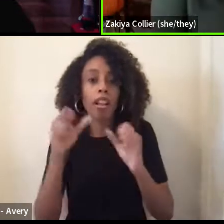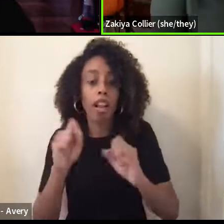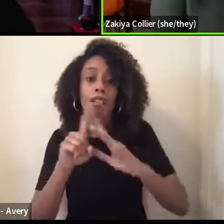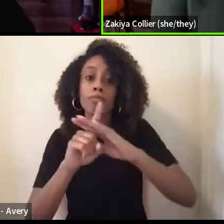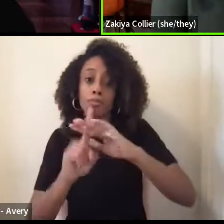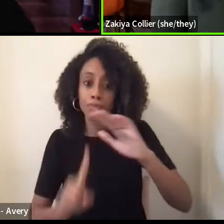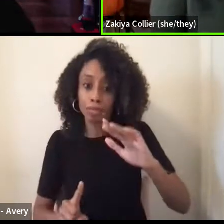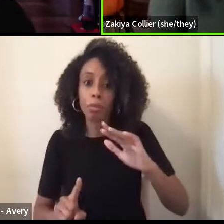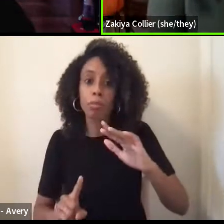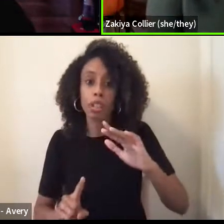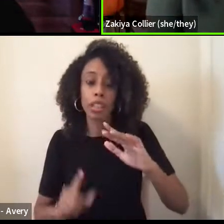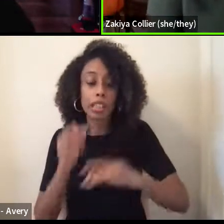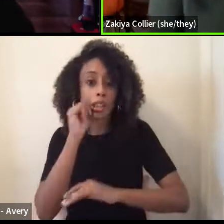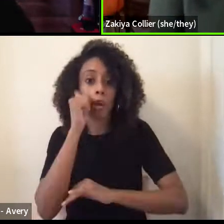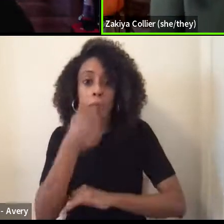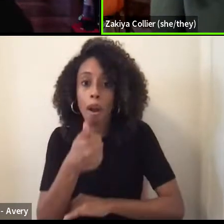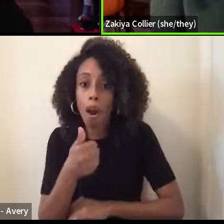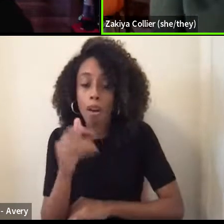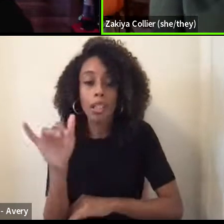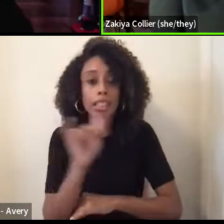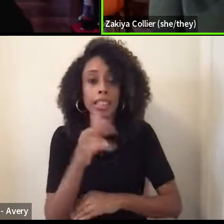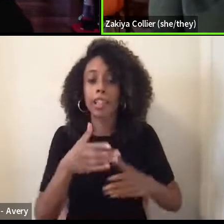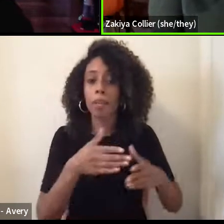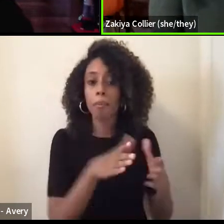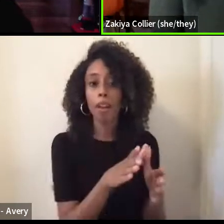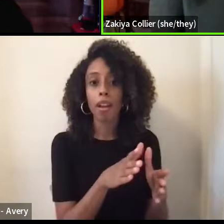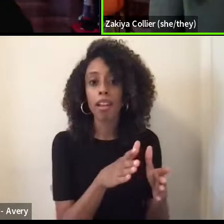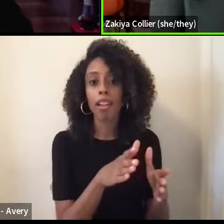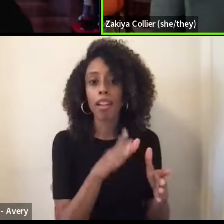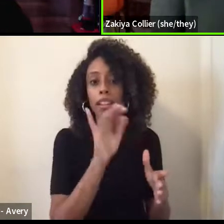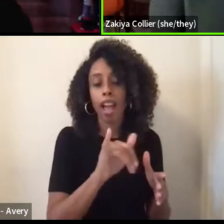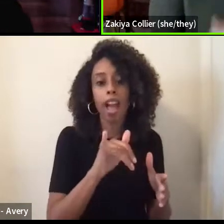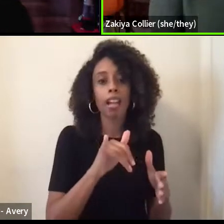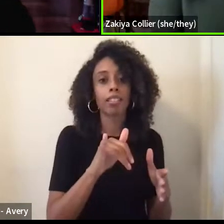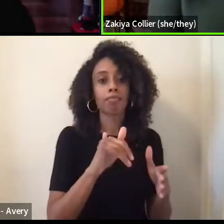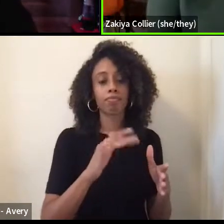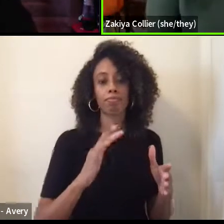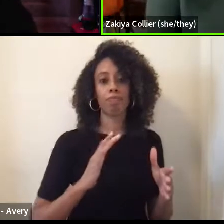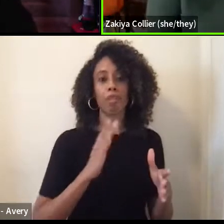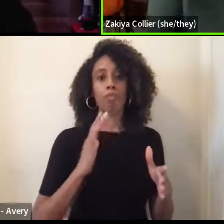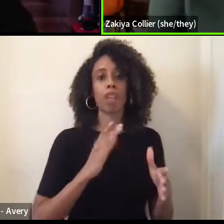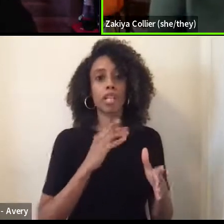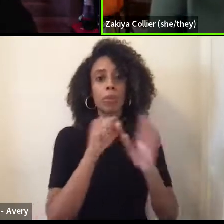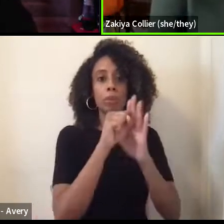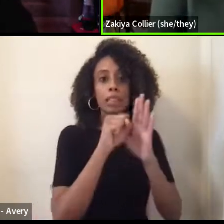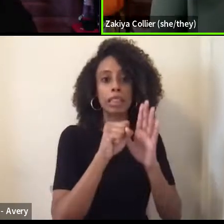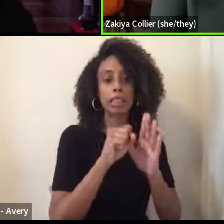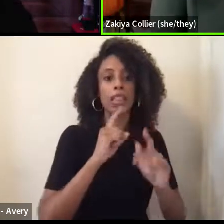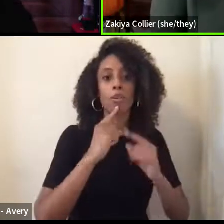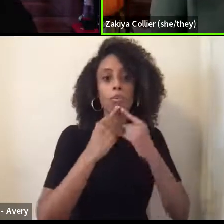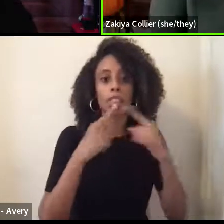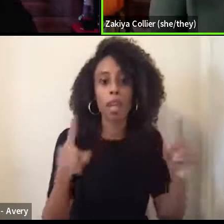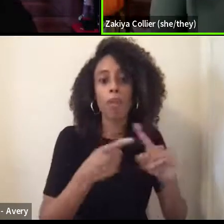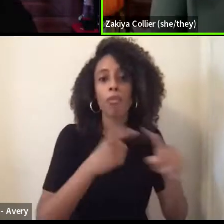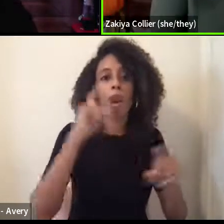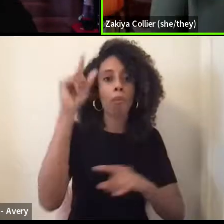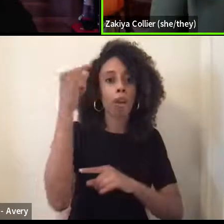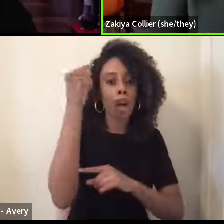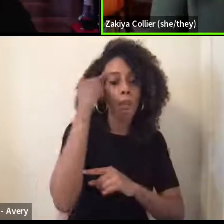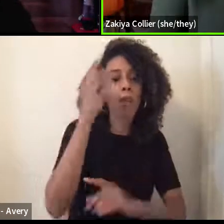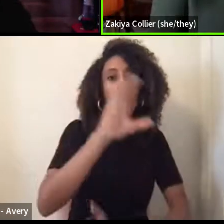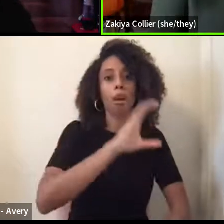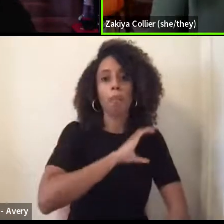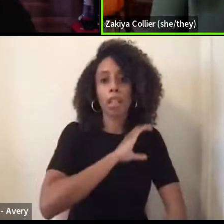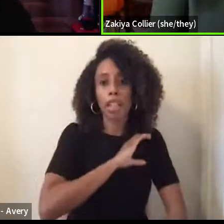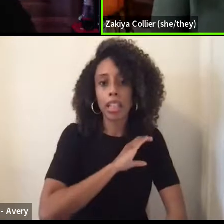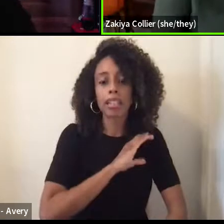tomorrow in the same way that, you know, official statements from, from government or police, et cetera,